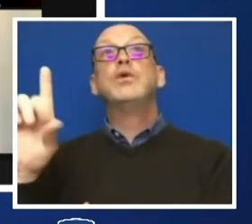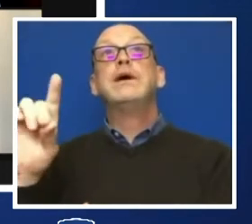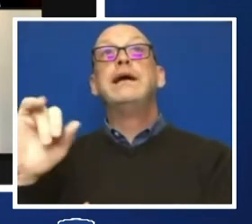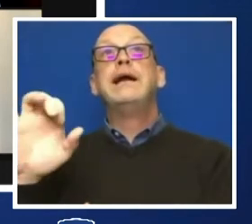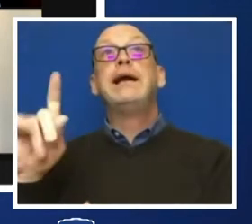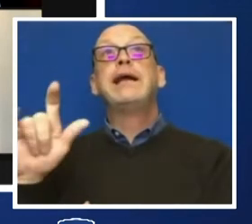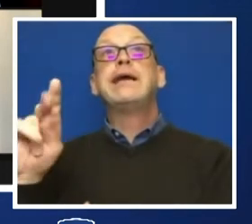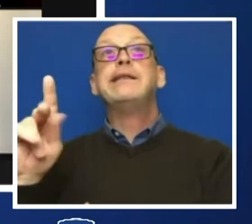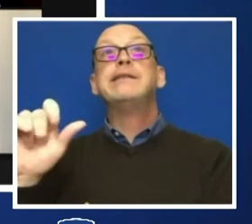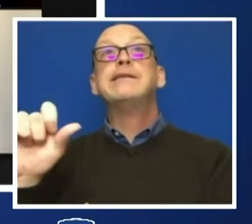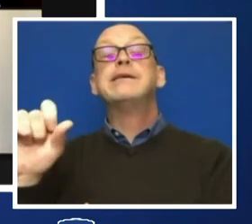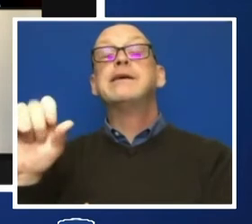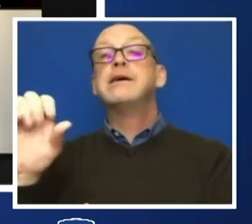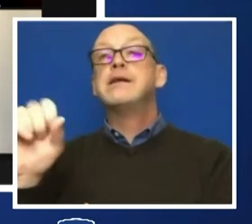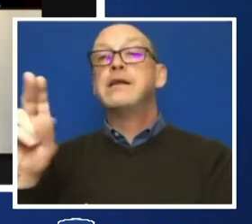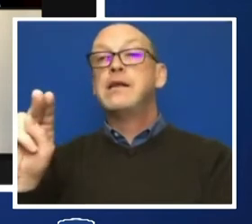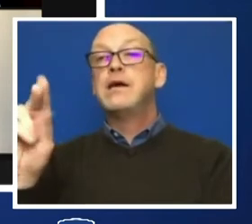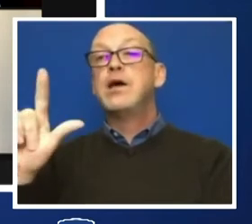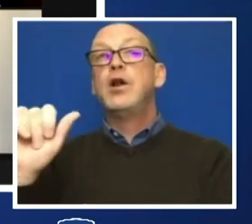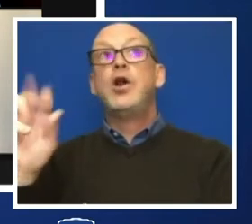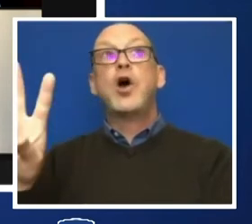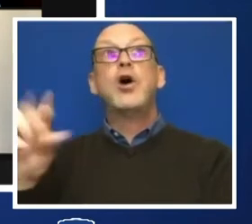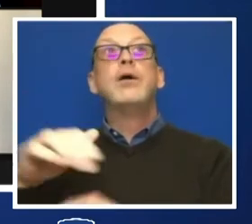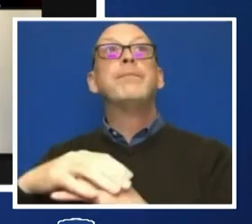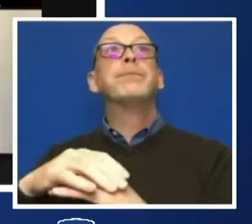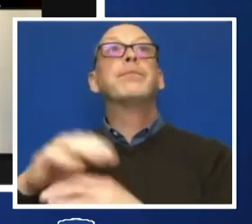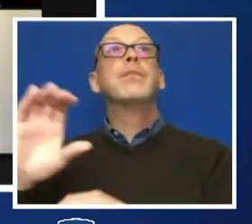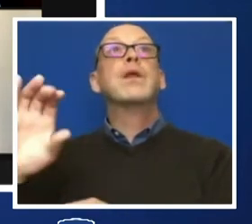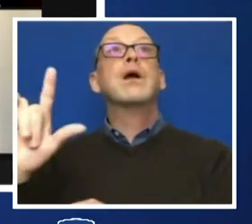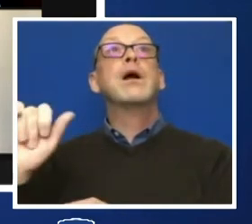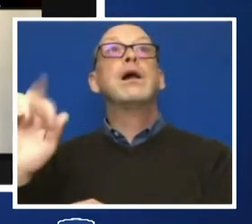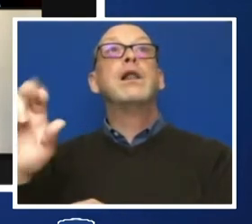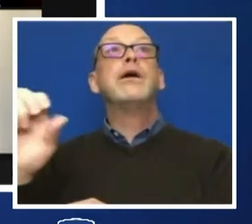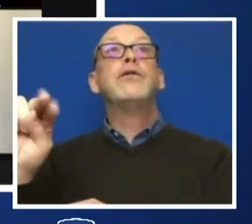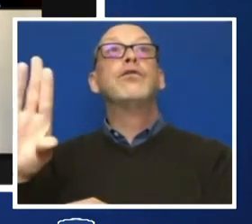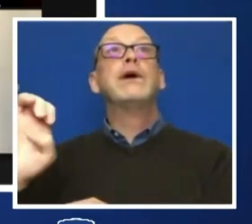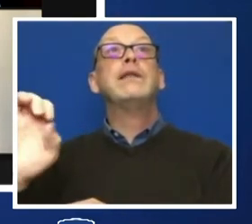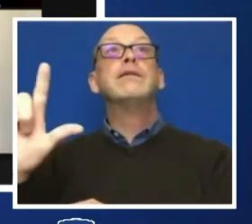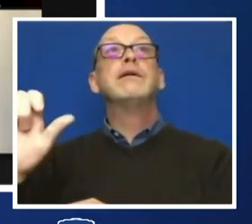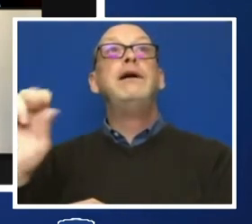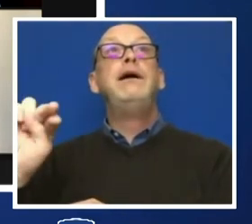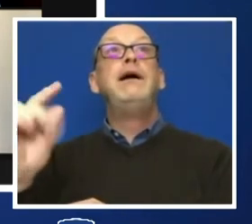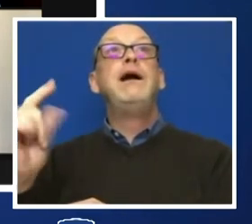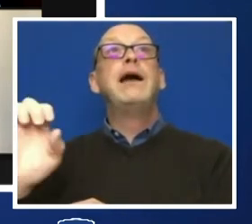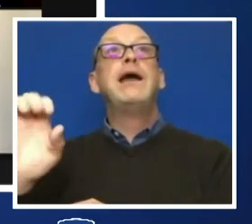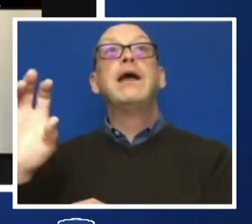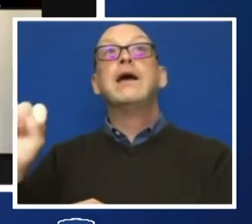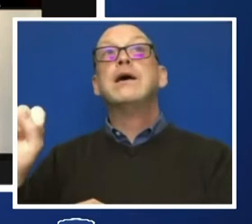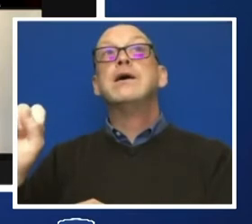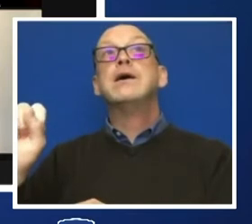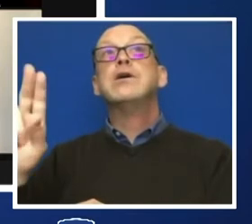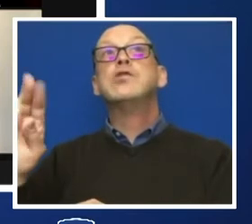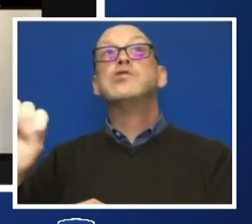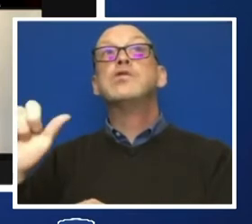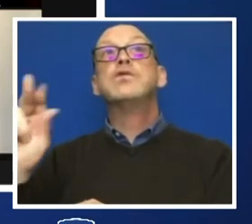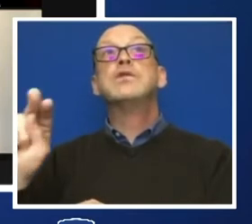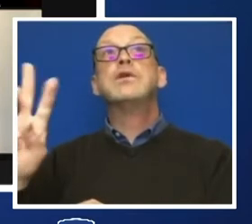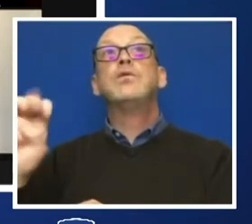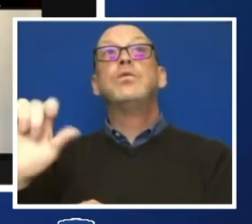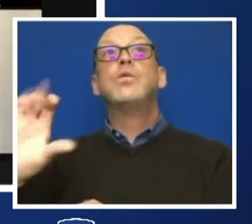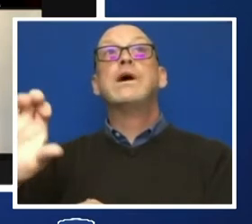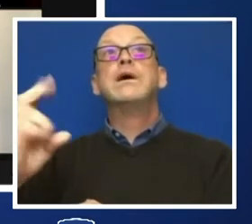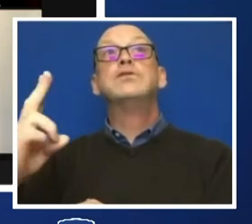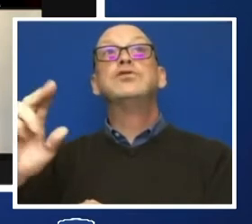Arts, Professor of African American Studies, Beth Seymour, Chair, University Faculty Senate, Associate Teaching